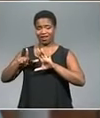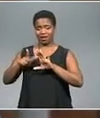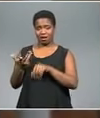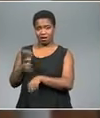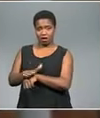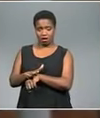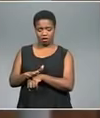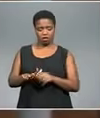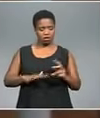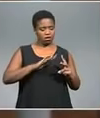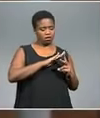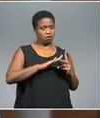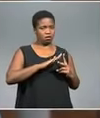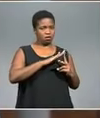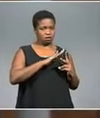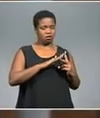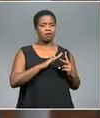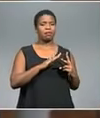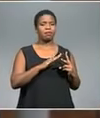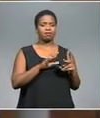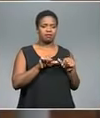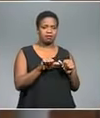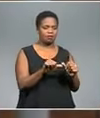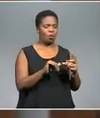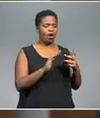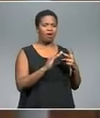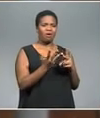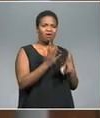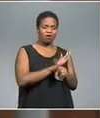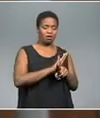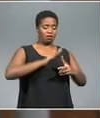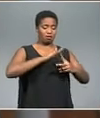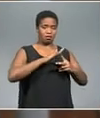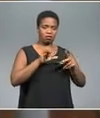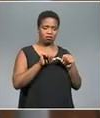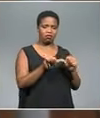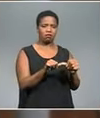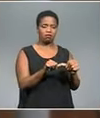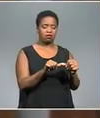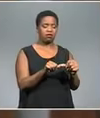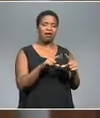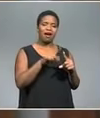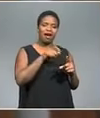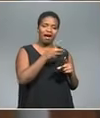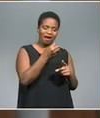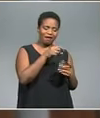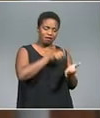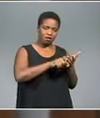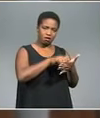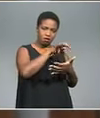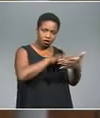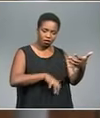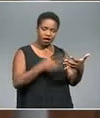two, is Mr. Fita Koupe. Remember that besides the confession, we have an affidavit which was